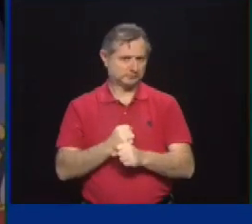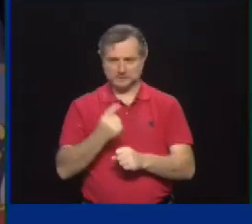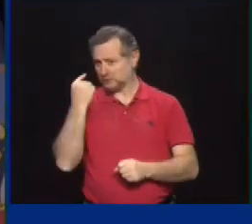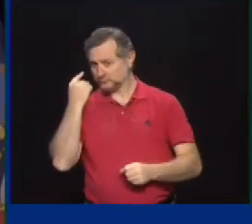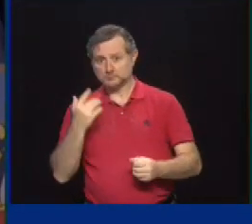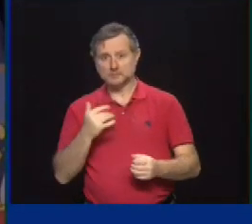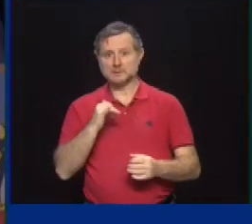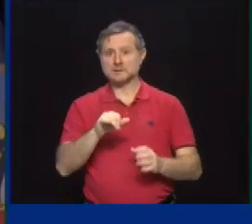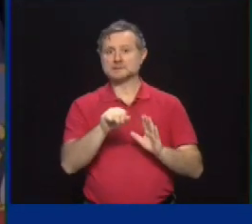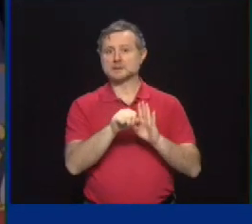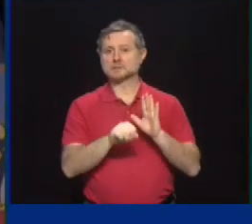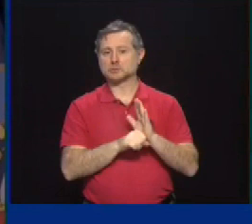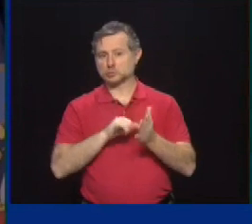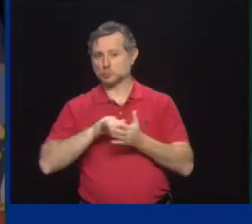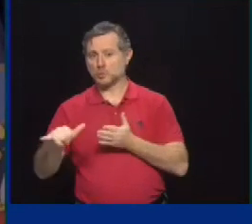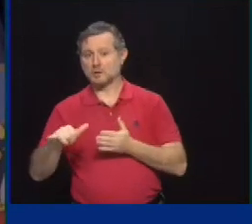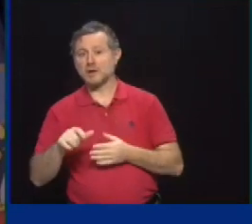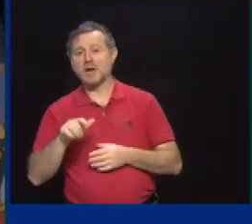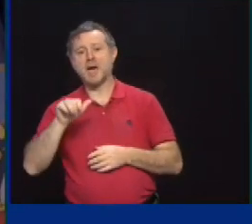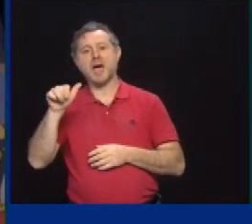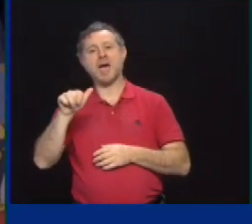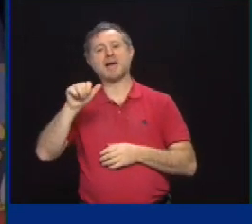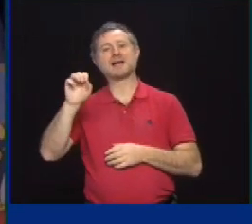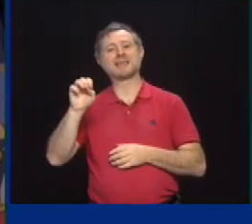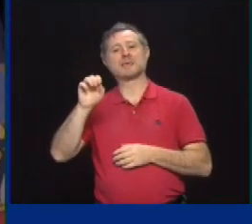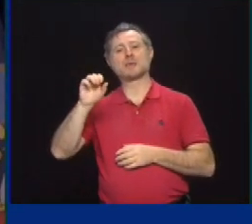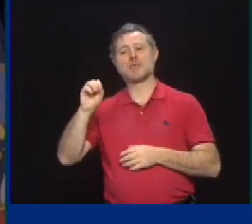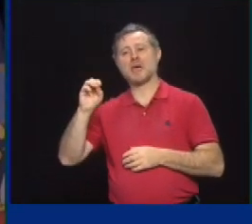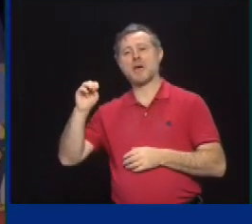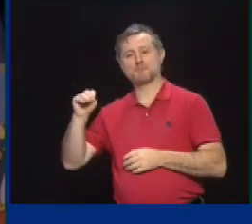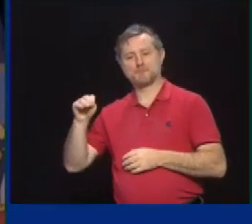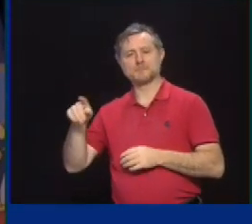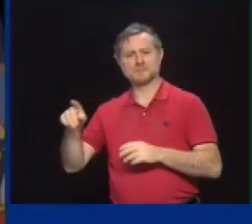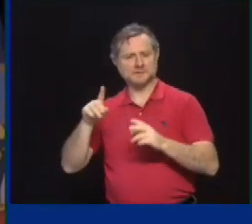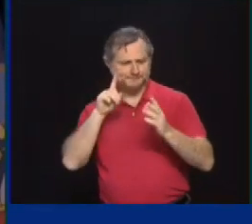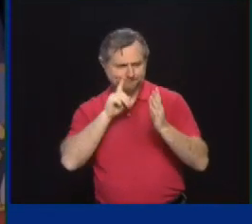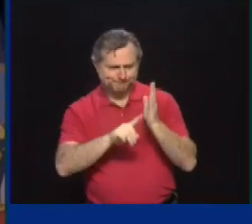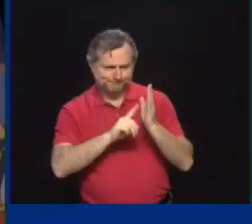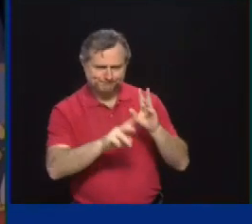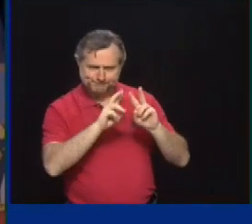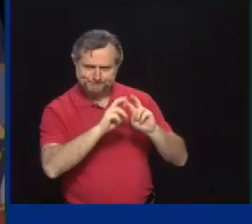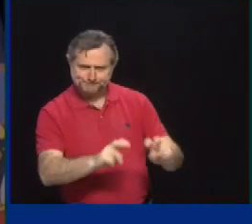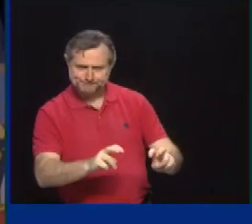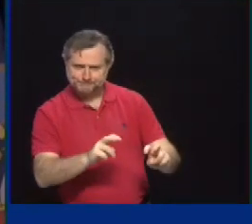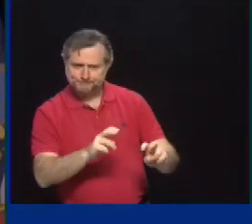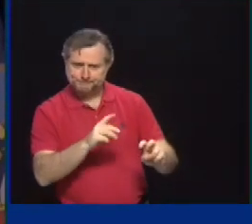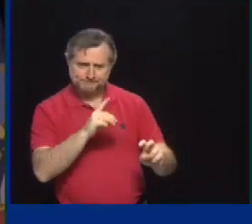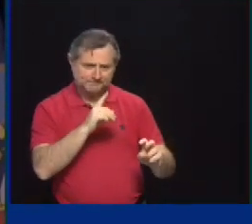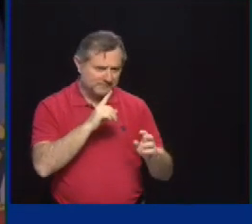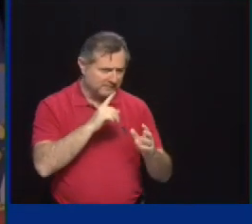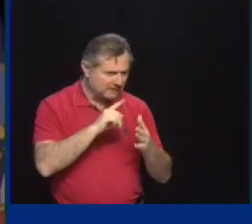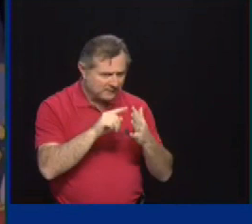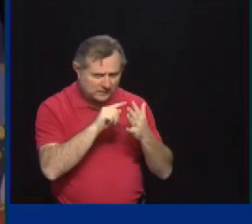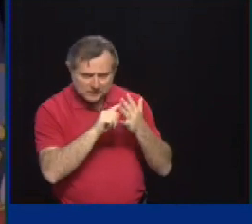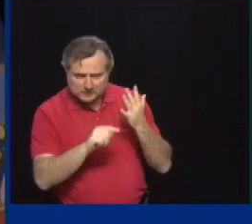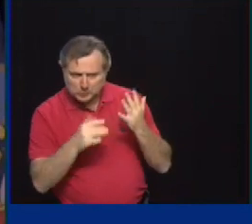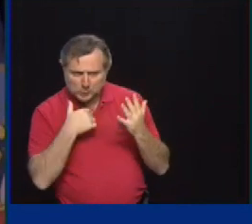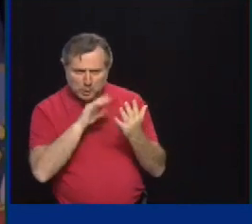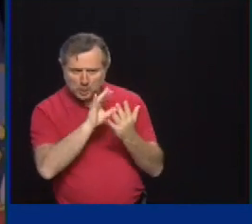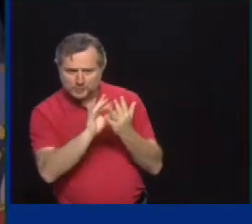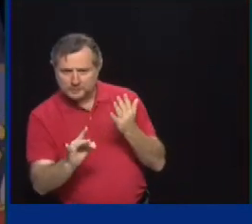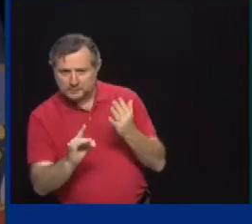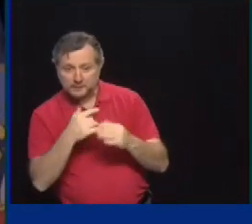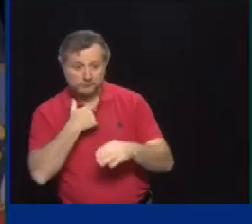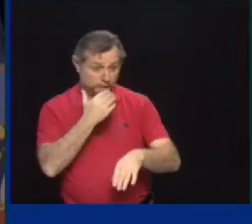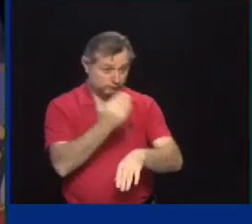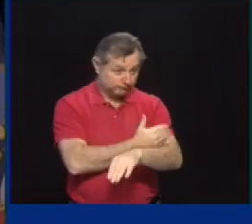a number of factors. One is to rehabilitate the existing facility or new and the costs associated with it.